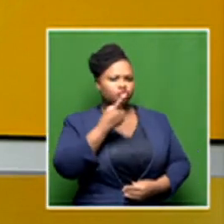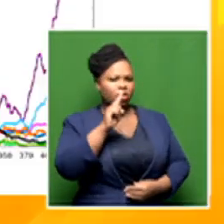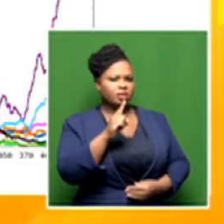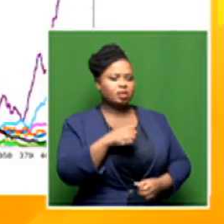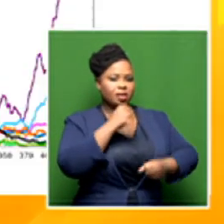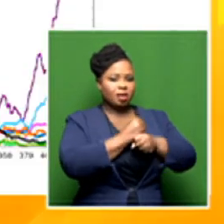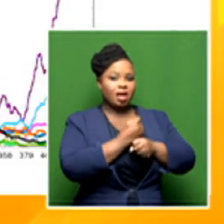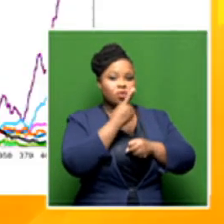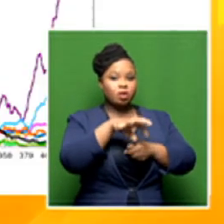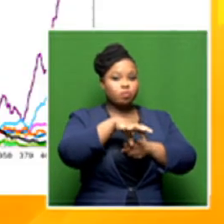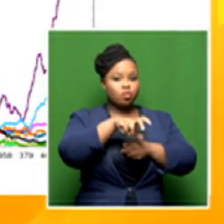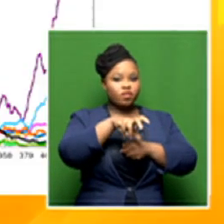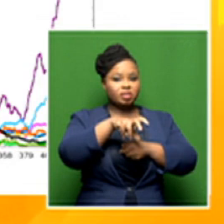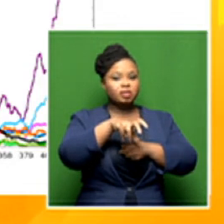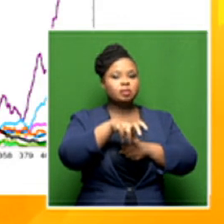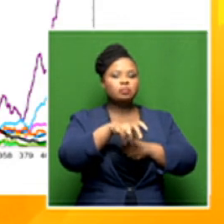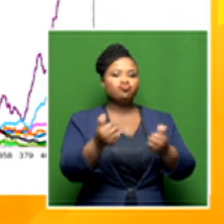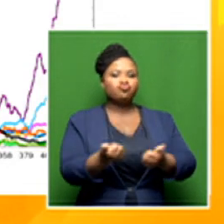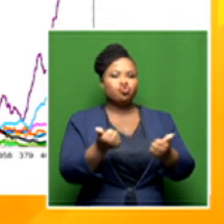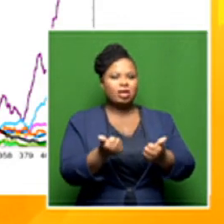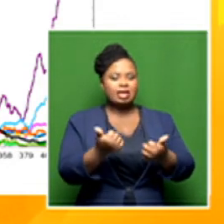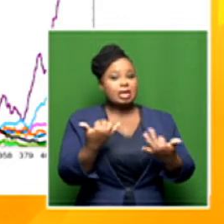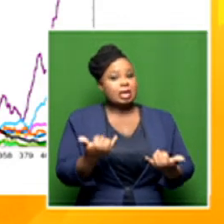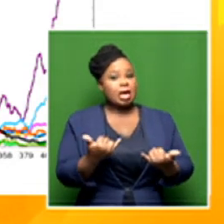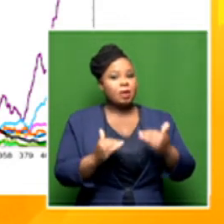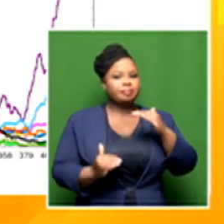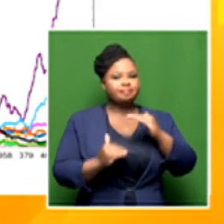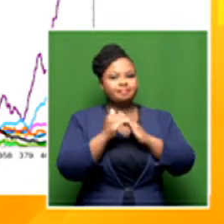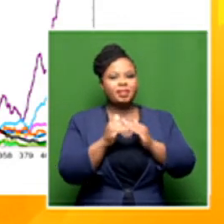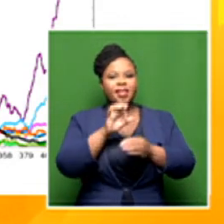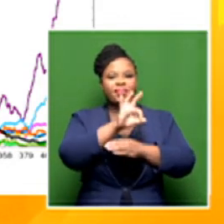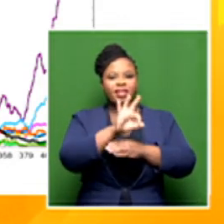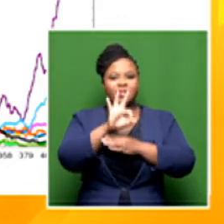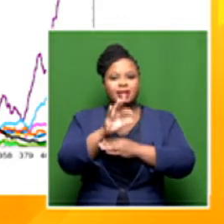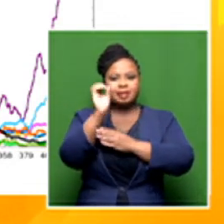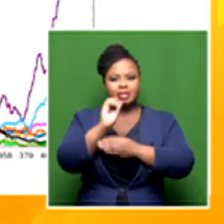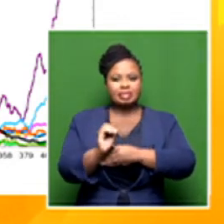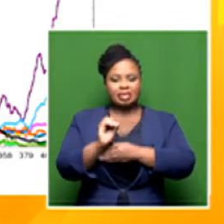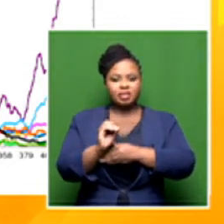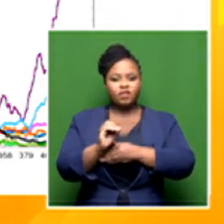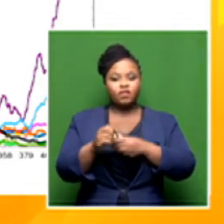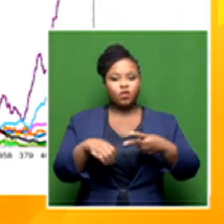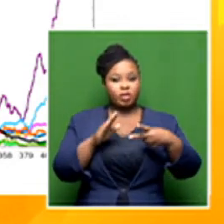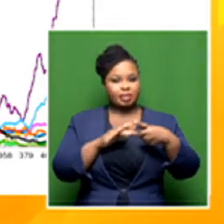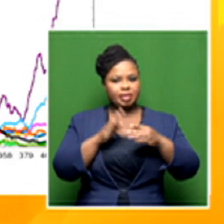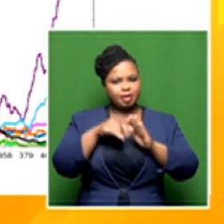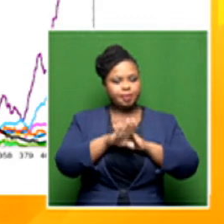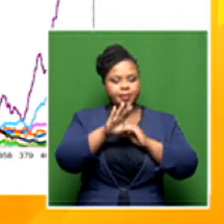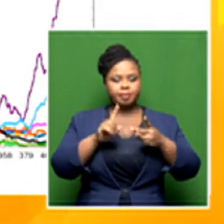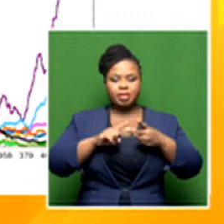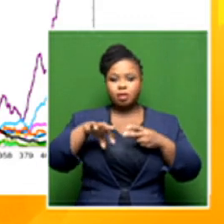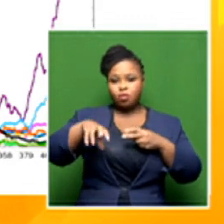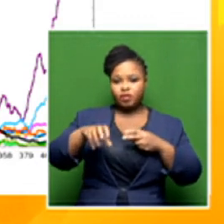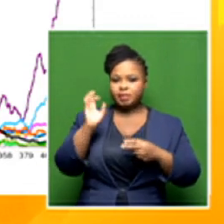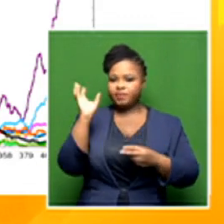Gauteng's case loading now is up to 33% of its second wave peak. Free State's case